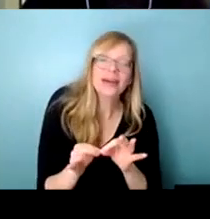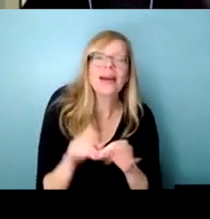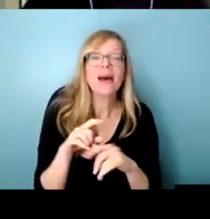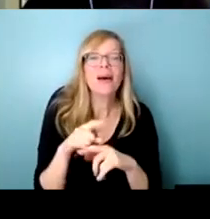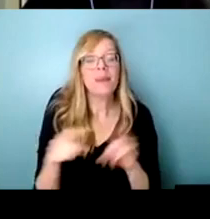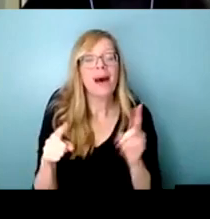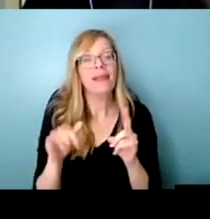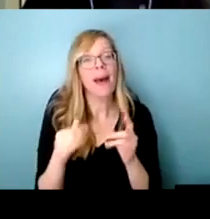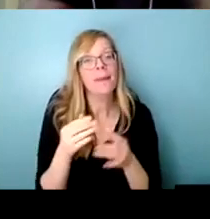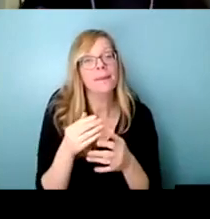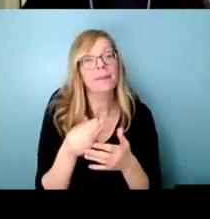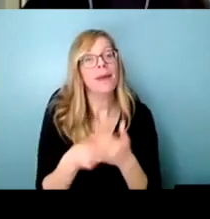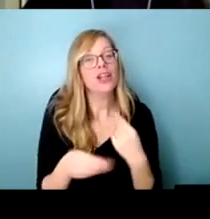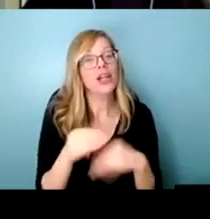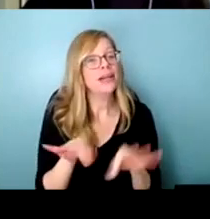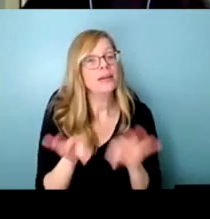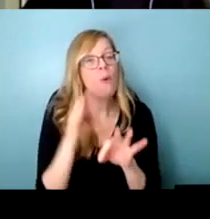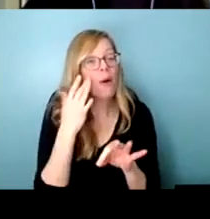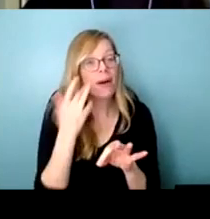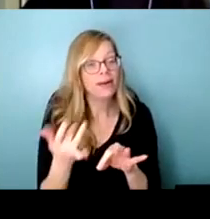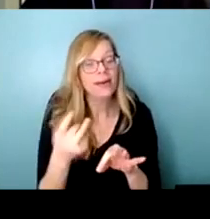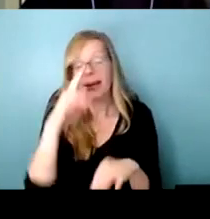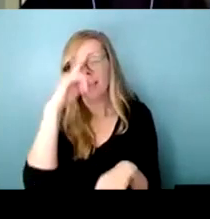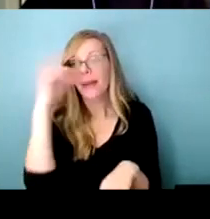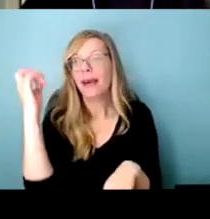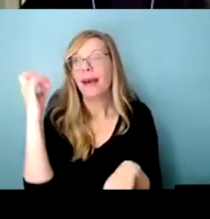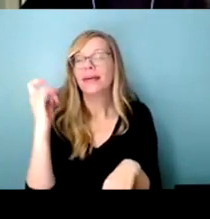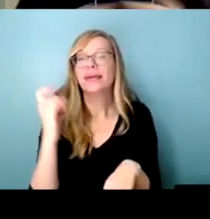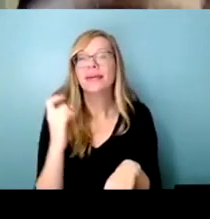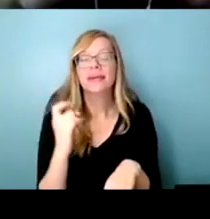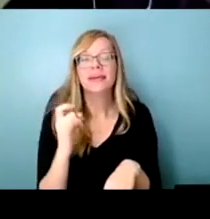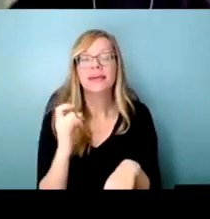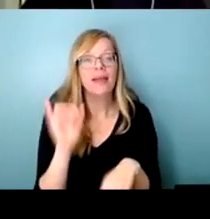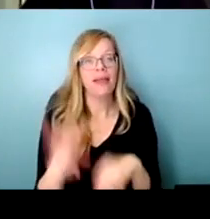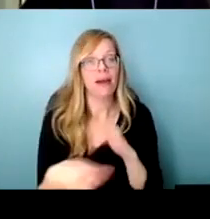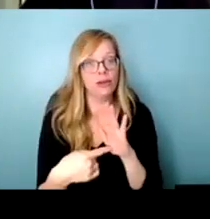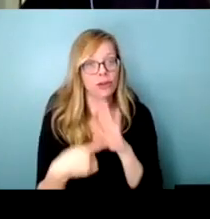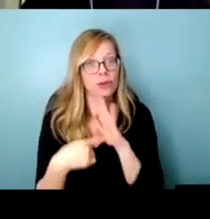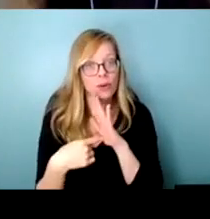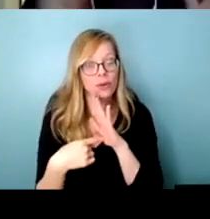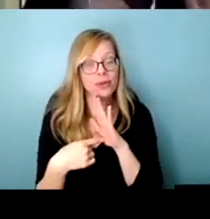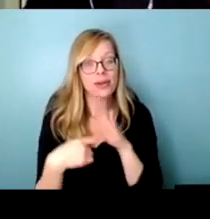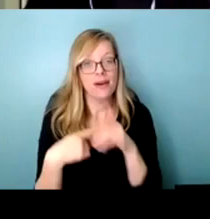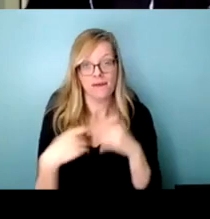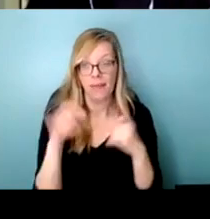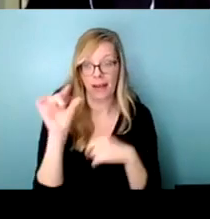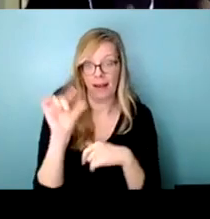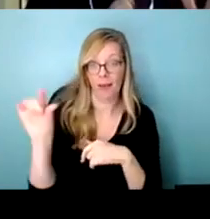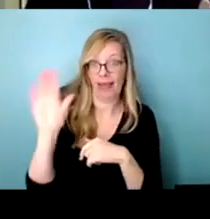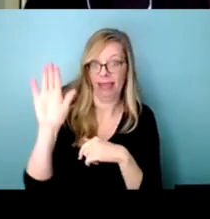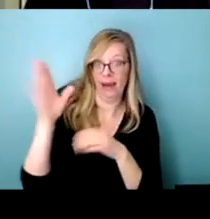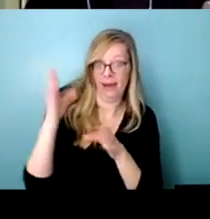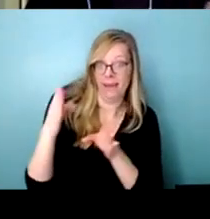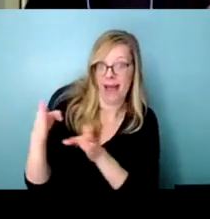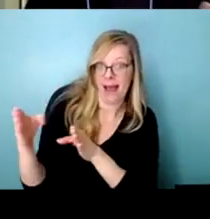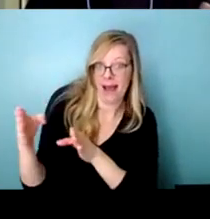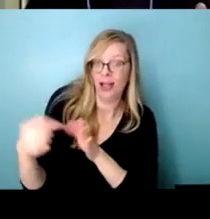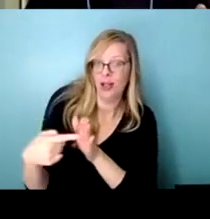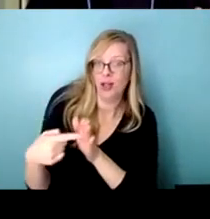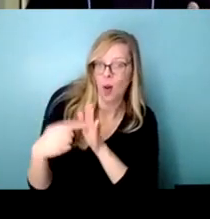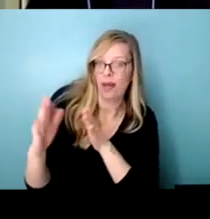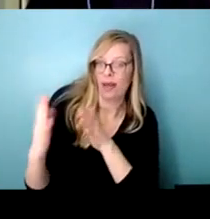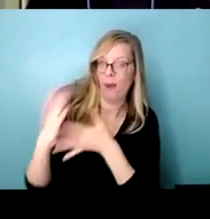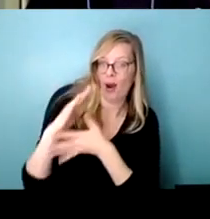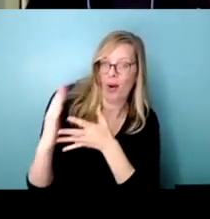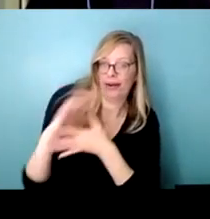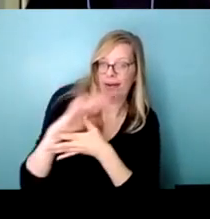budgets are are important because it shows us um out of the government's agenda where their where their priorities are in terms